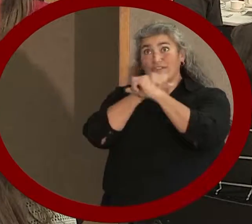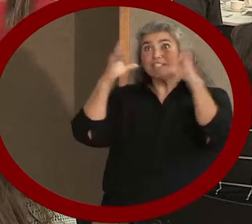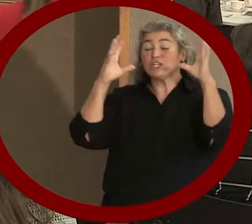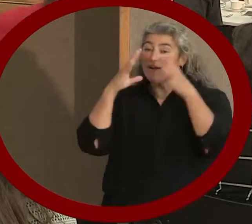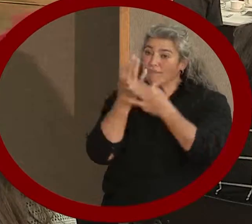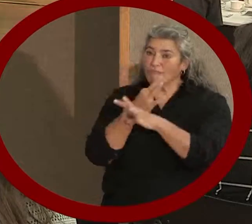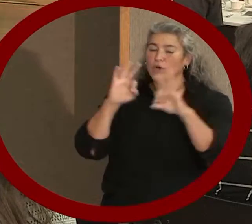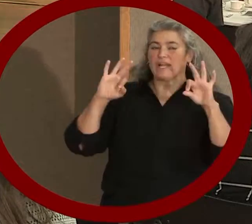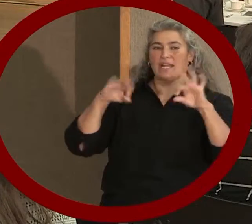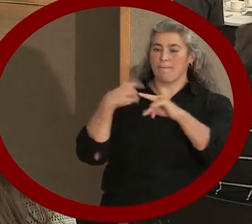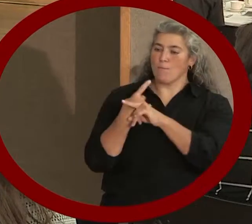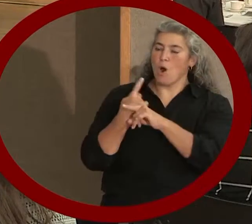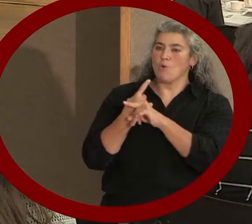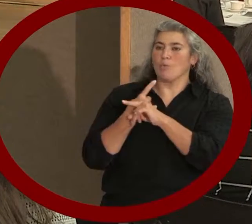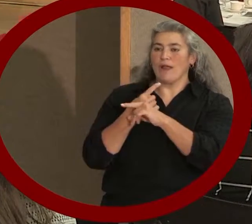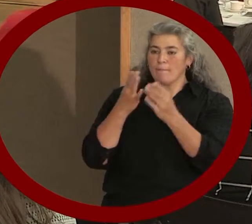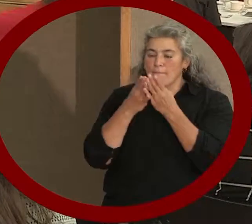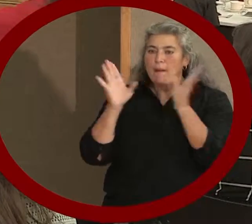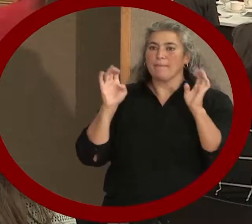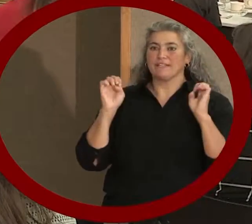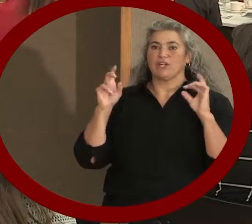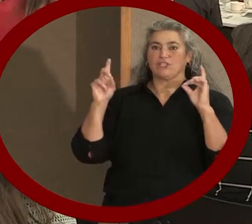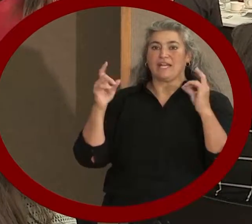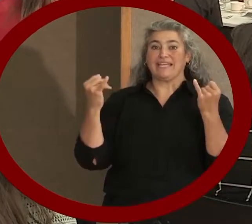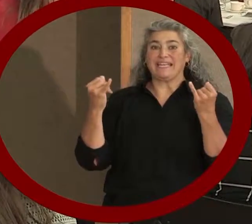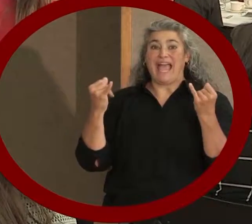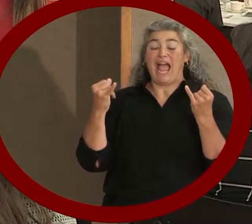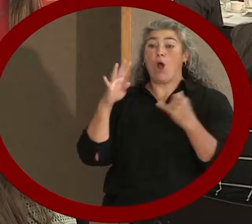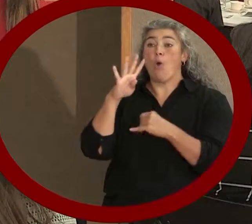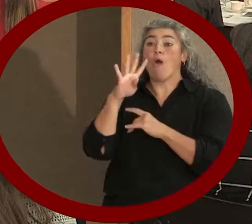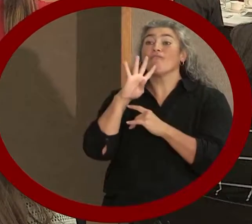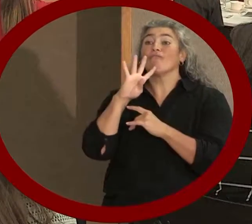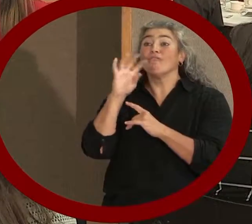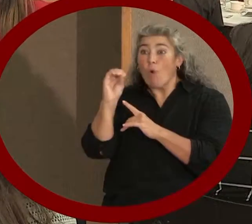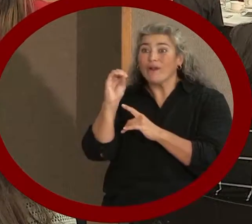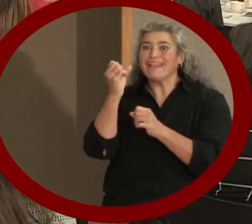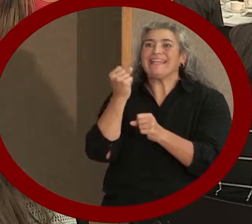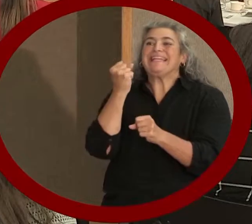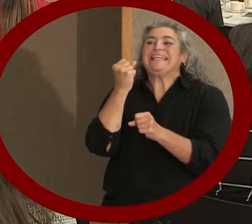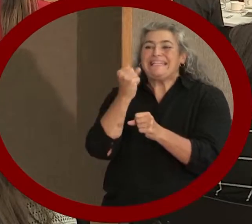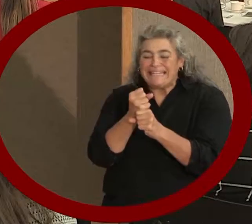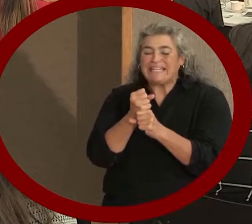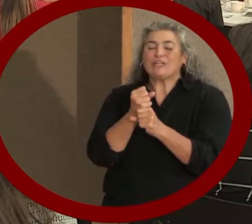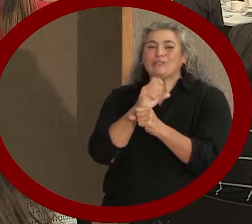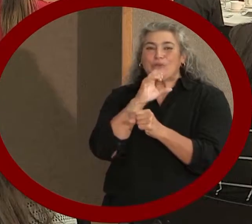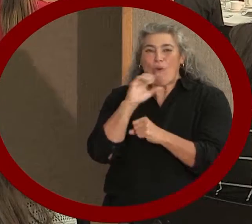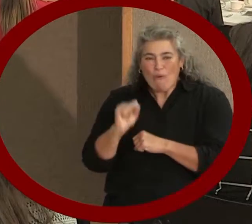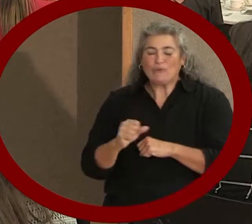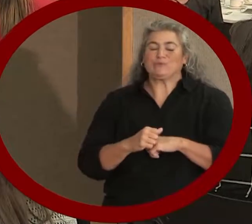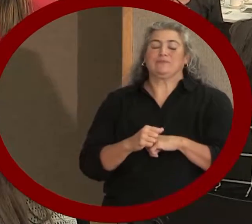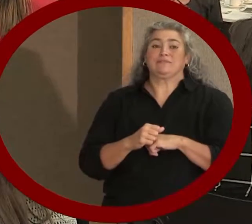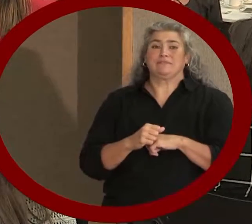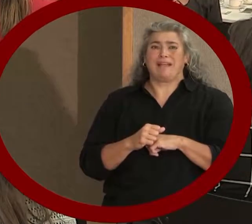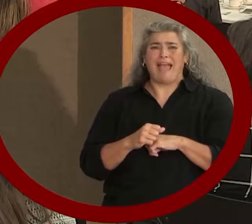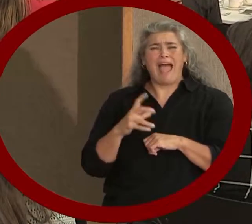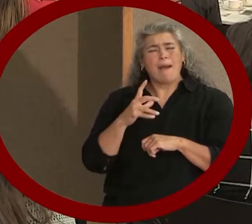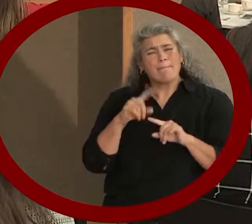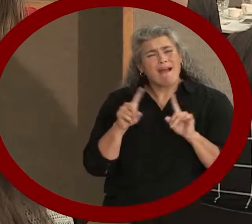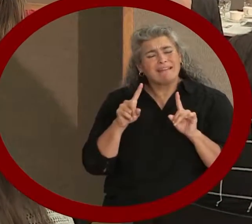public education to every American child is now 40 years old. And that as a nation, we are still grappling